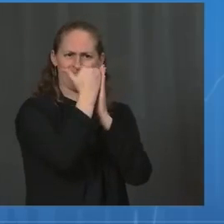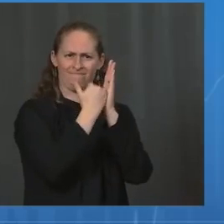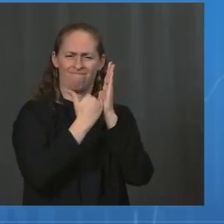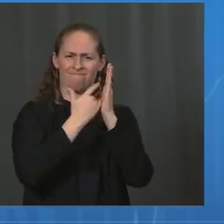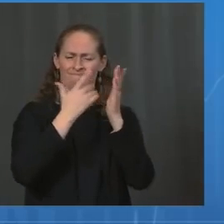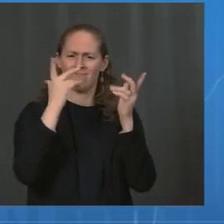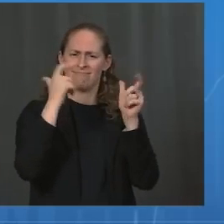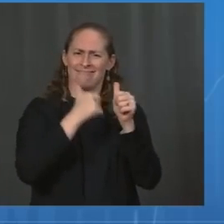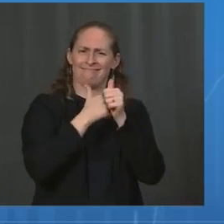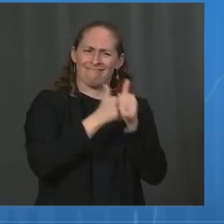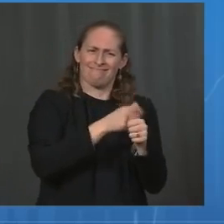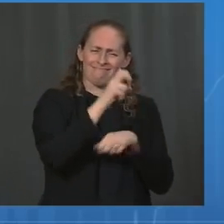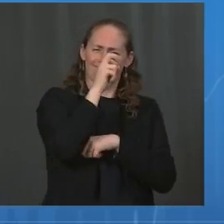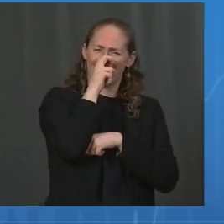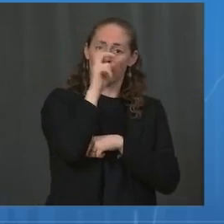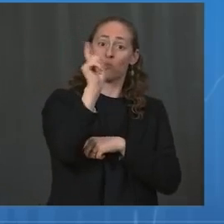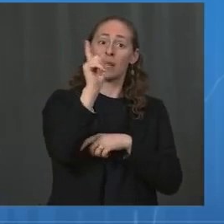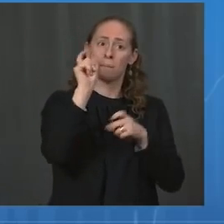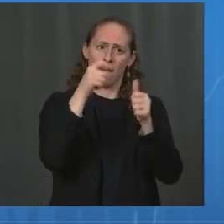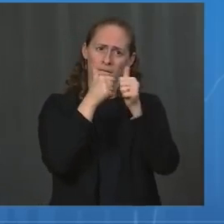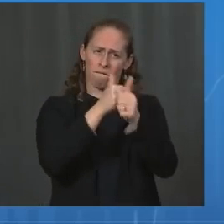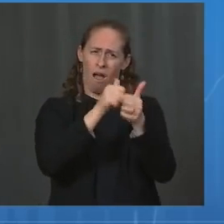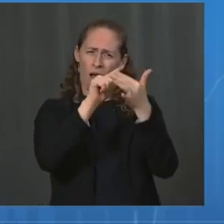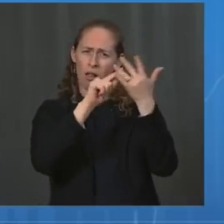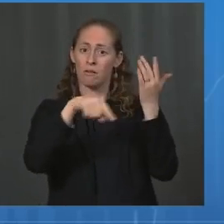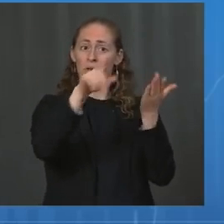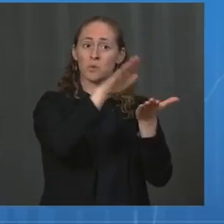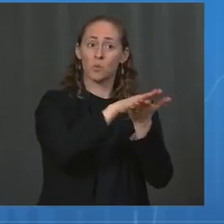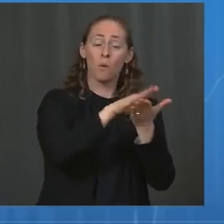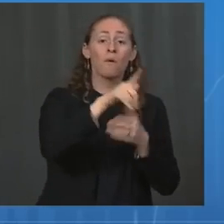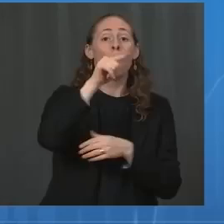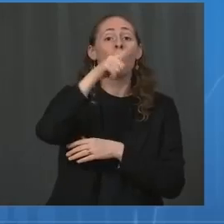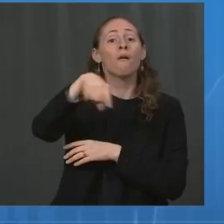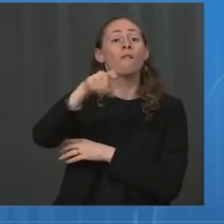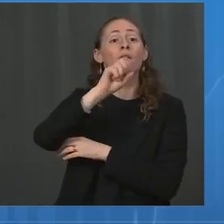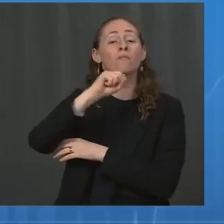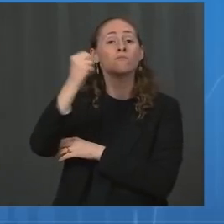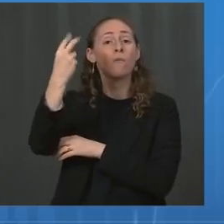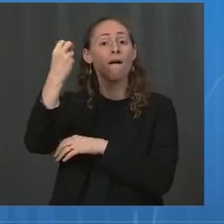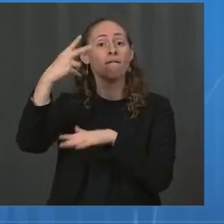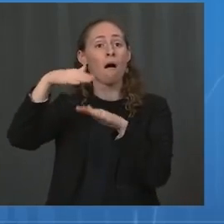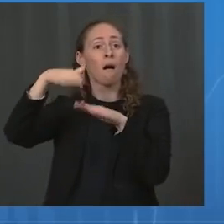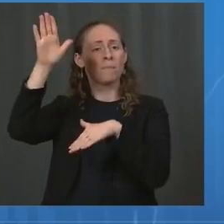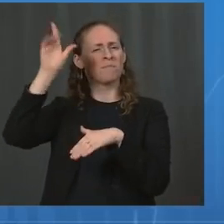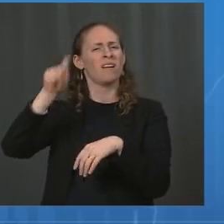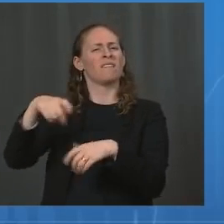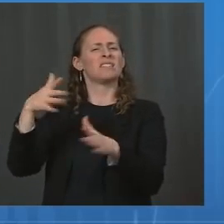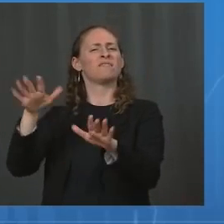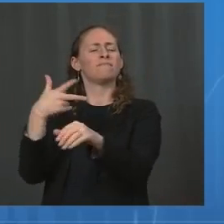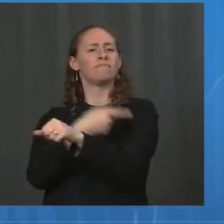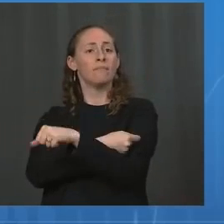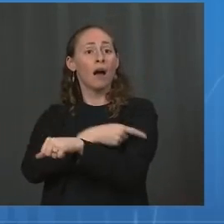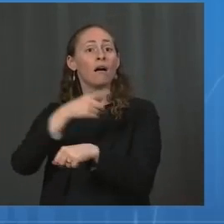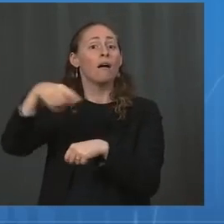everybody who is eligible, wearing masks in school, and we are seeing in some school, as well as